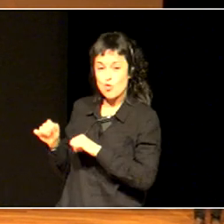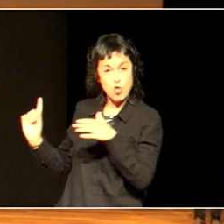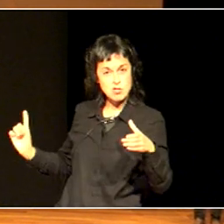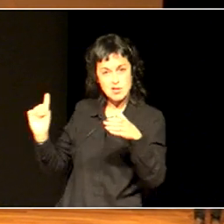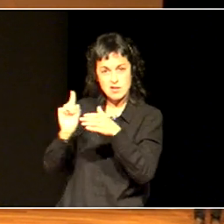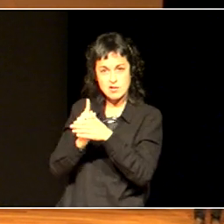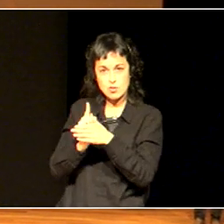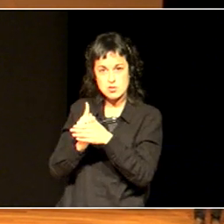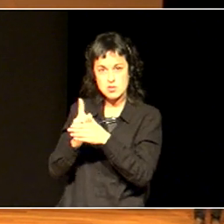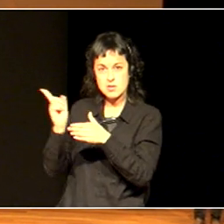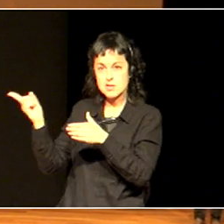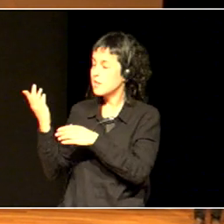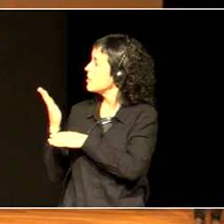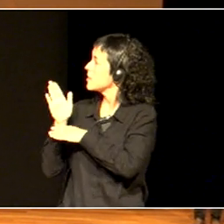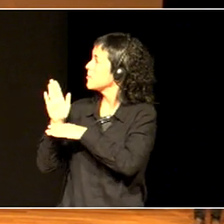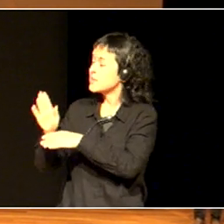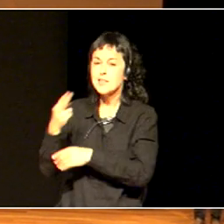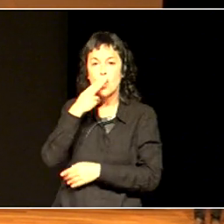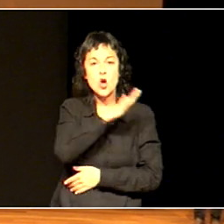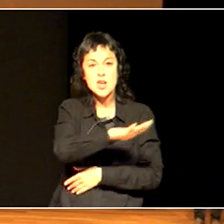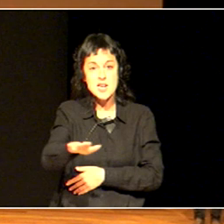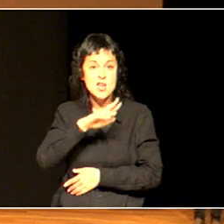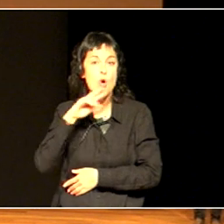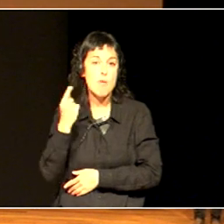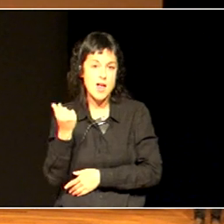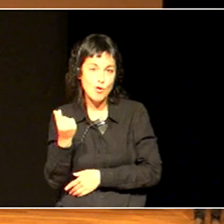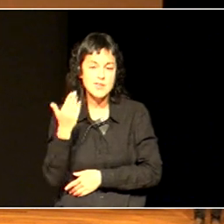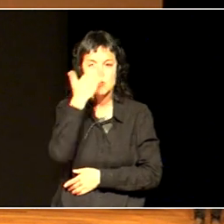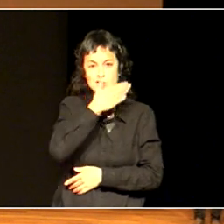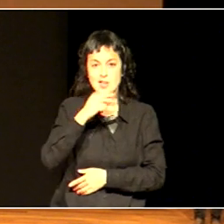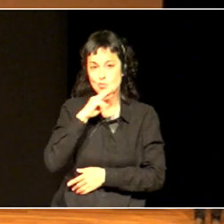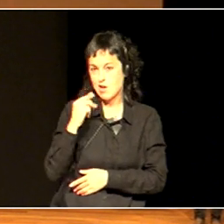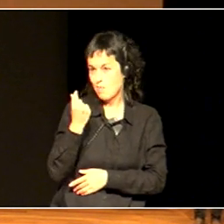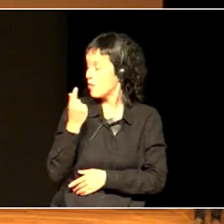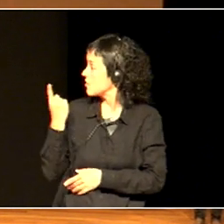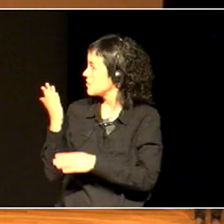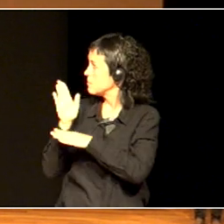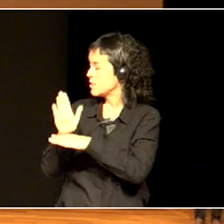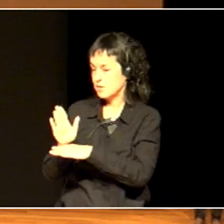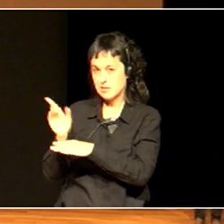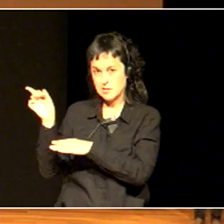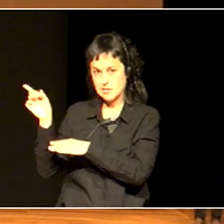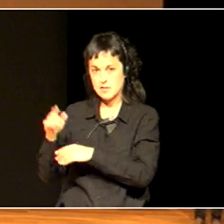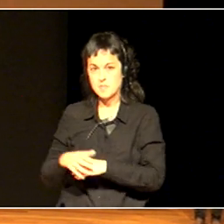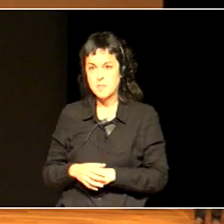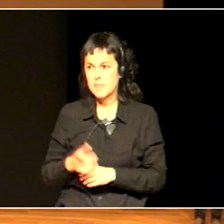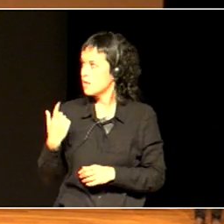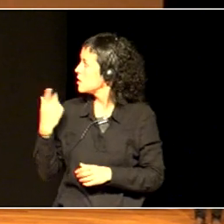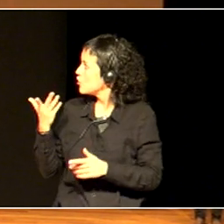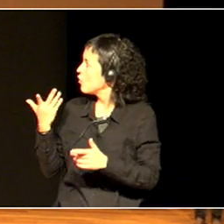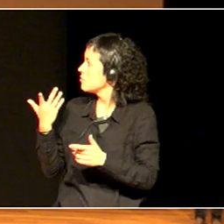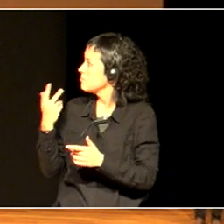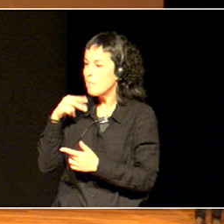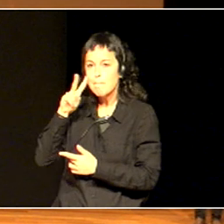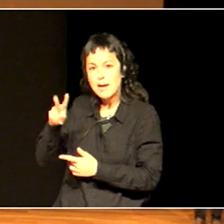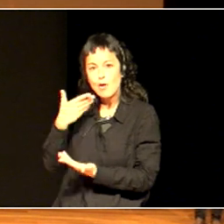school, as indicating a different way. And lots of the head teachers in